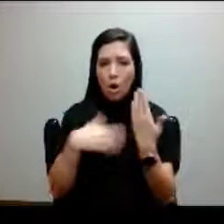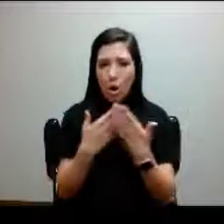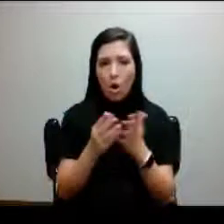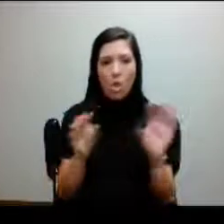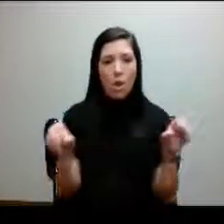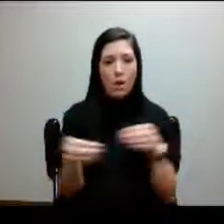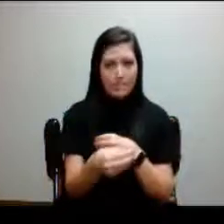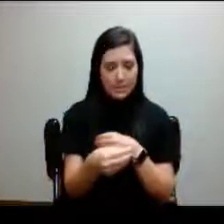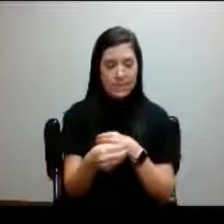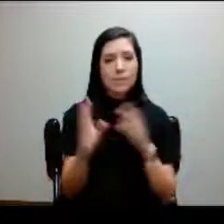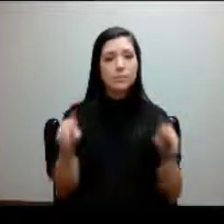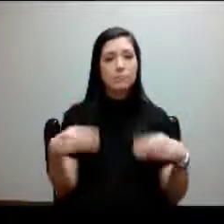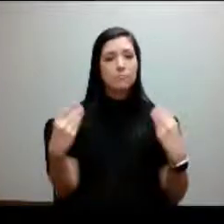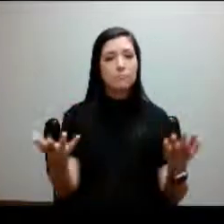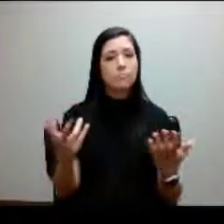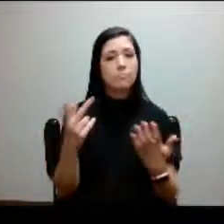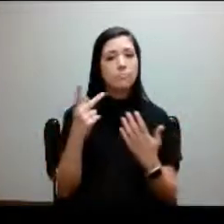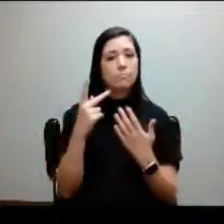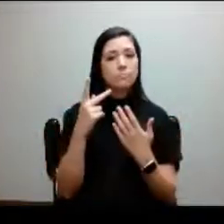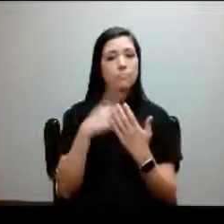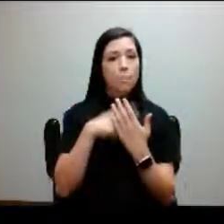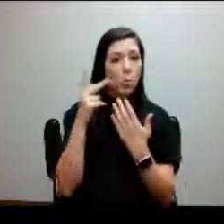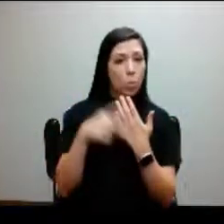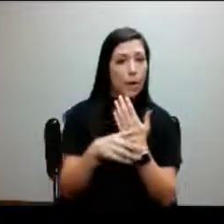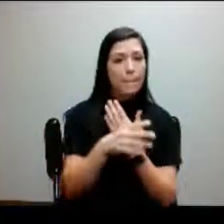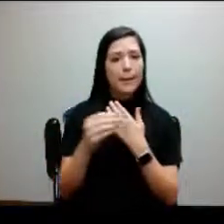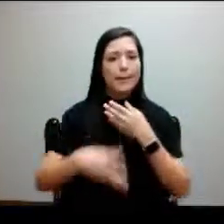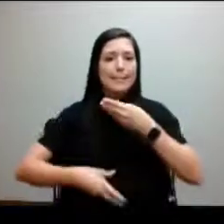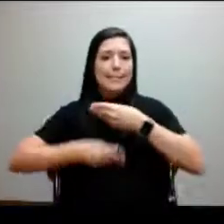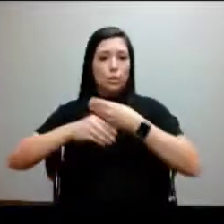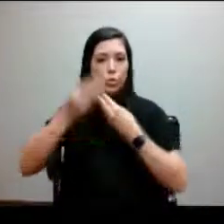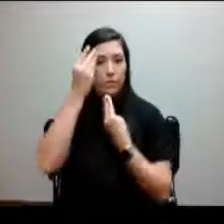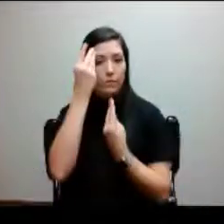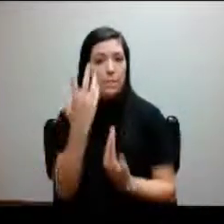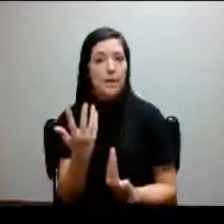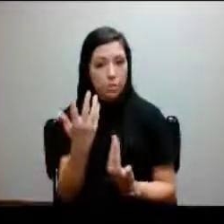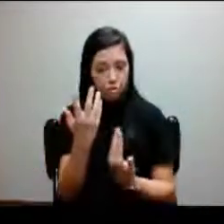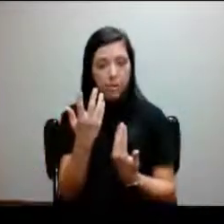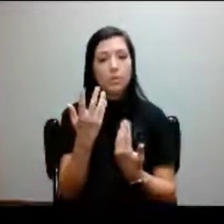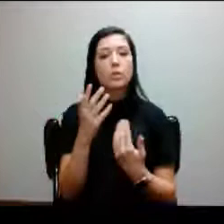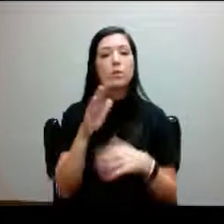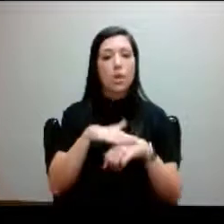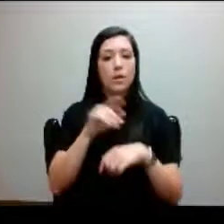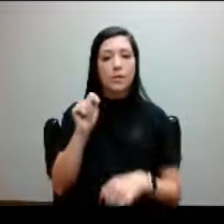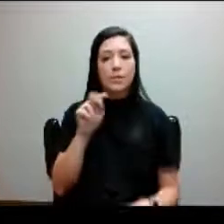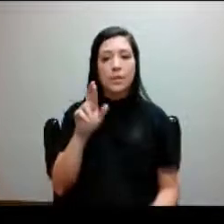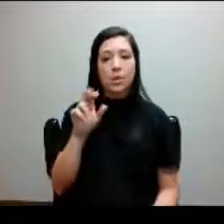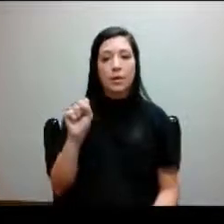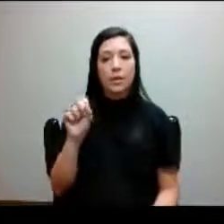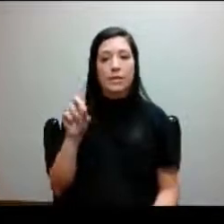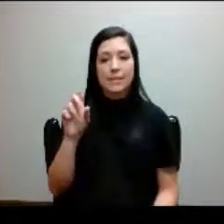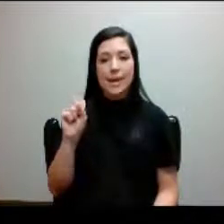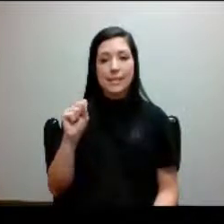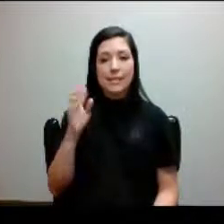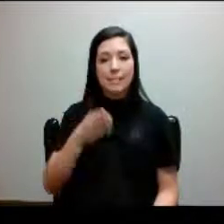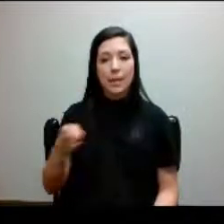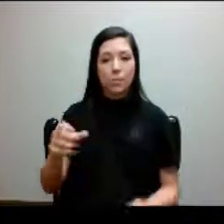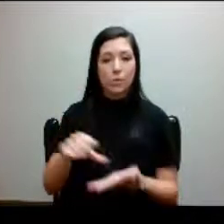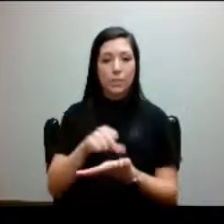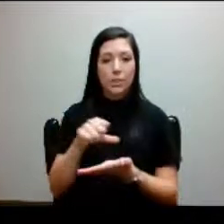offering programming and additional information again through our TRSDS Blackboard page.